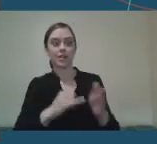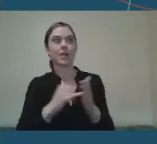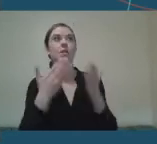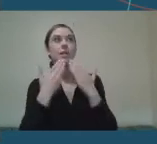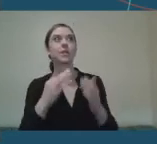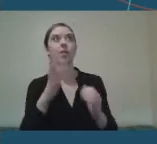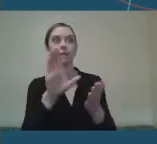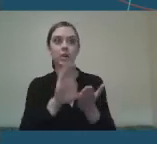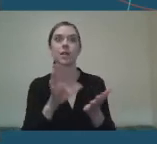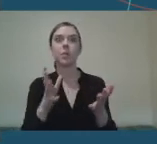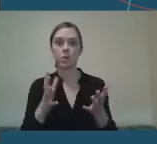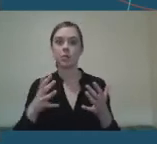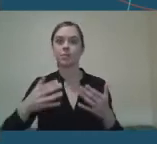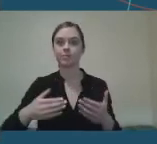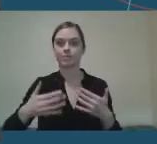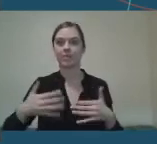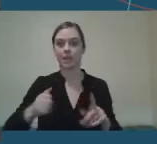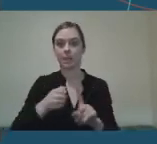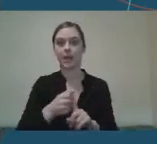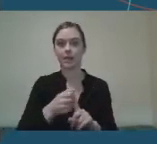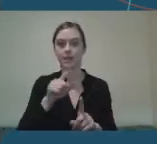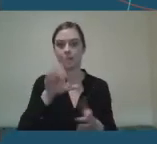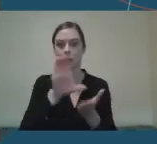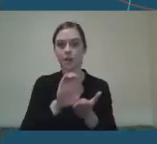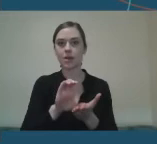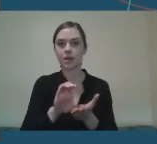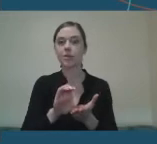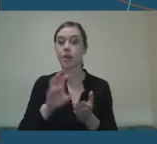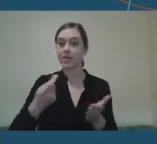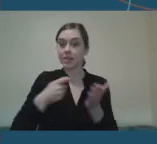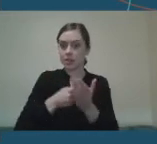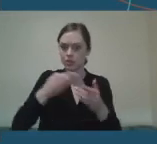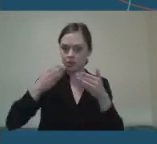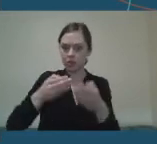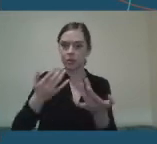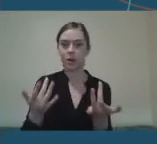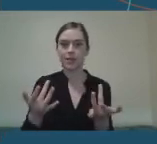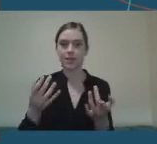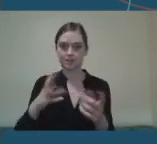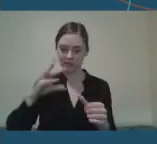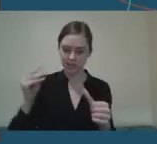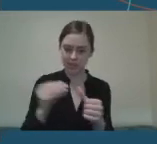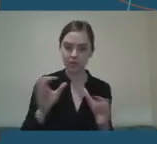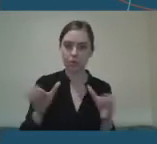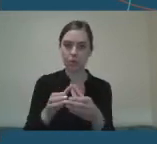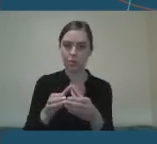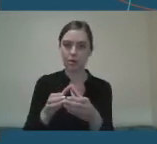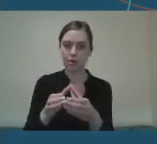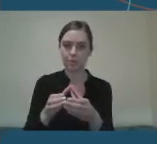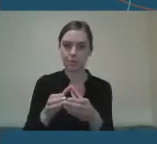we there was an additional focus, if you like, from this particular group. We were asked by Sport Ireland to